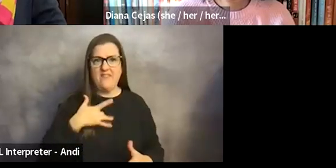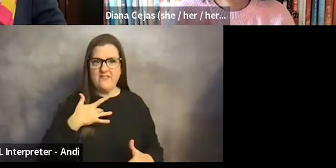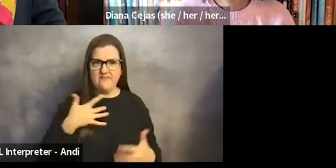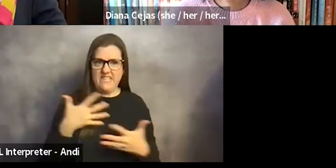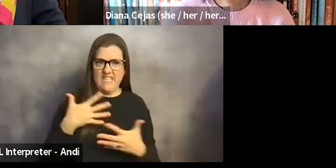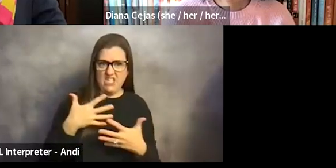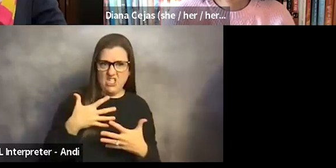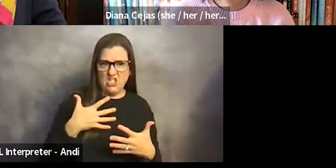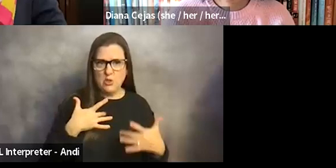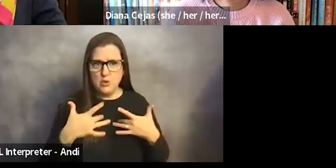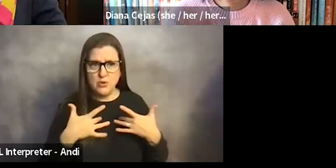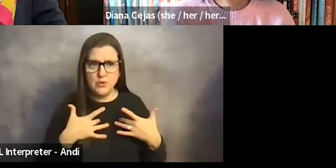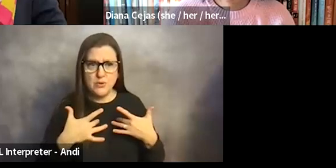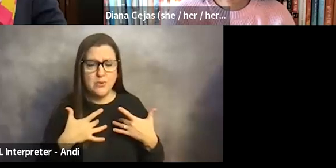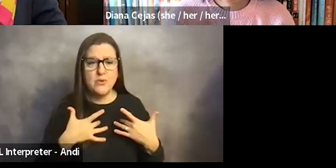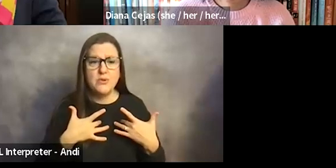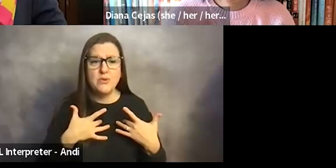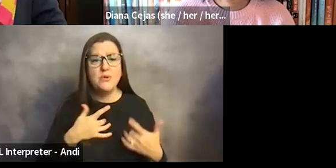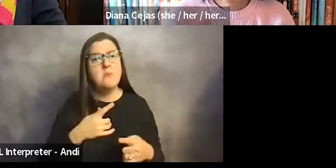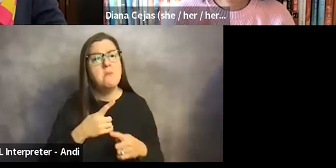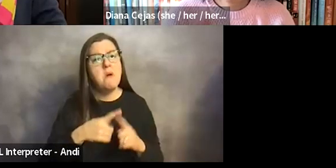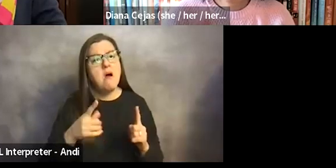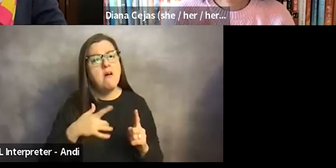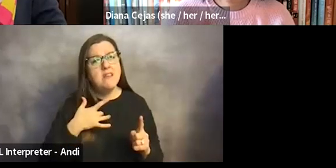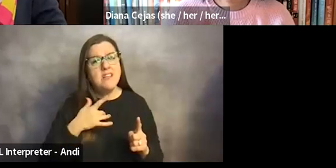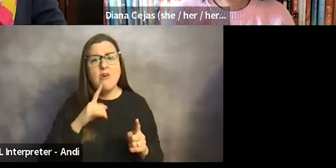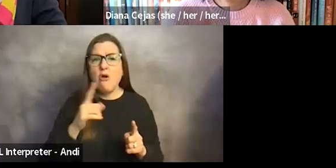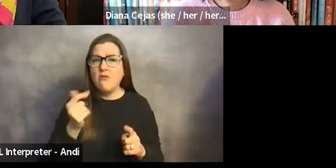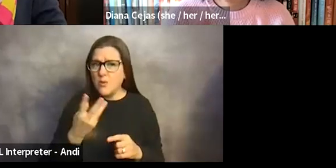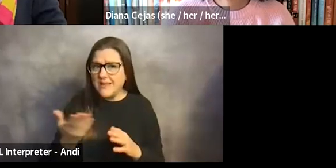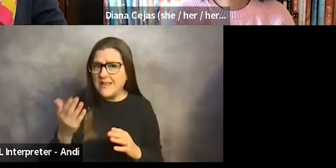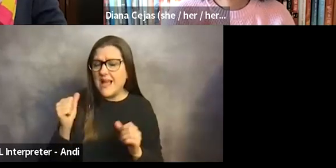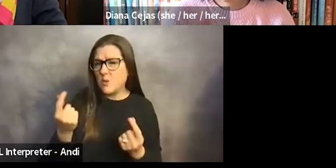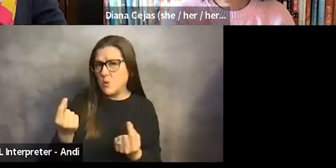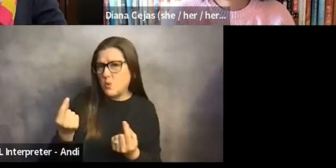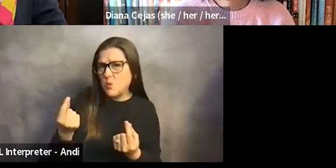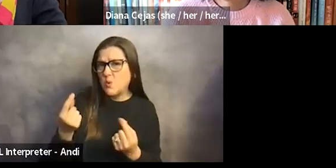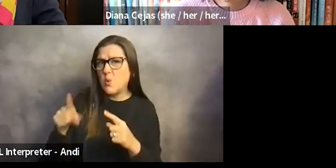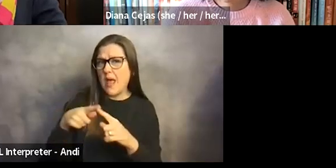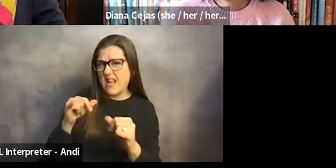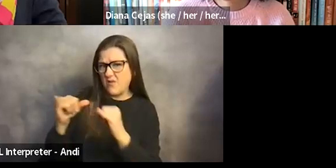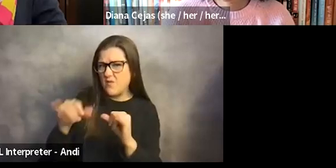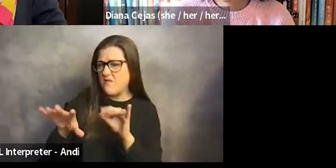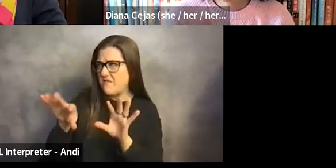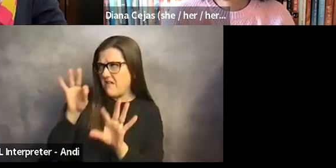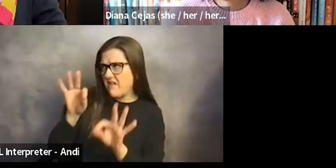But I think there are unwritten, subtle things that you can look for when you're interviewing to look for those answers.